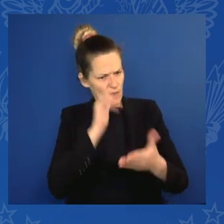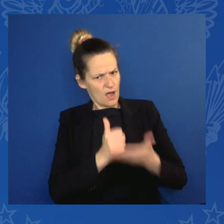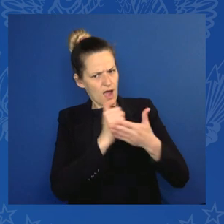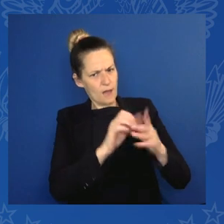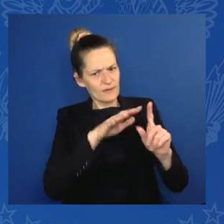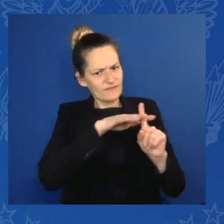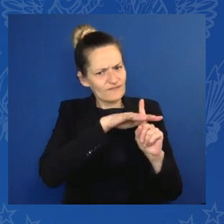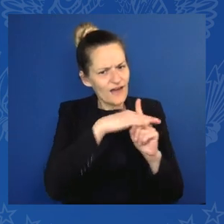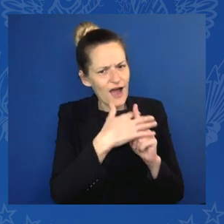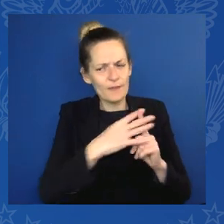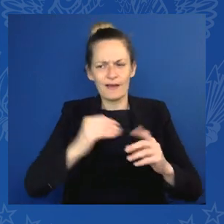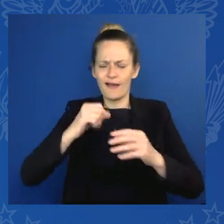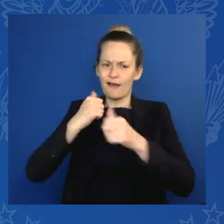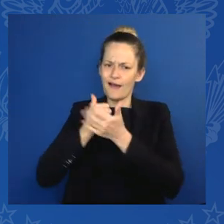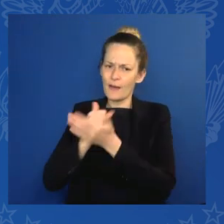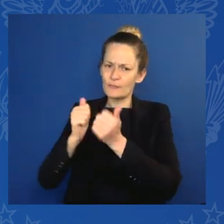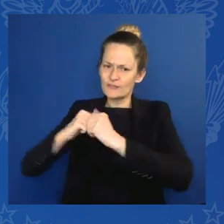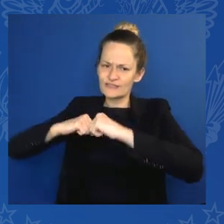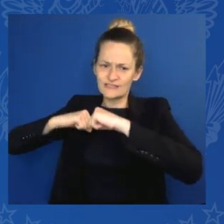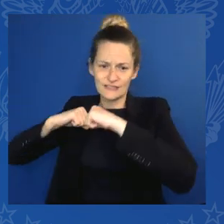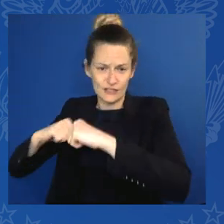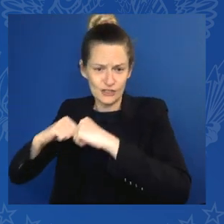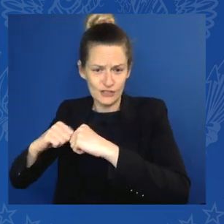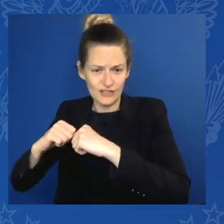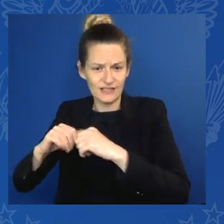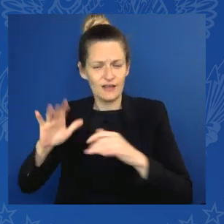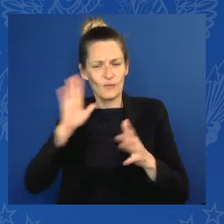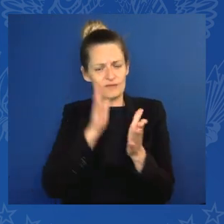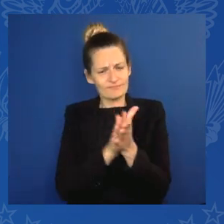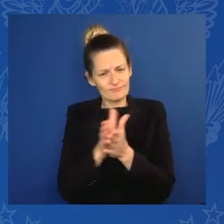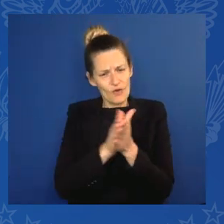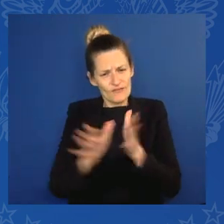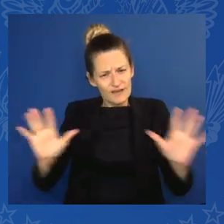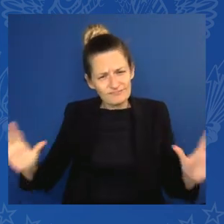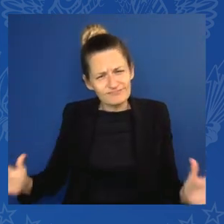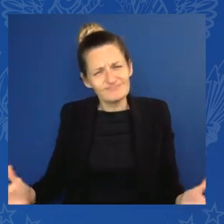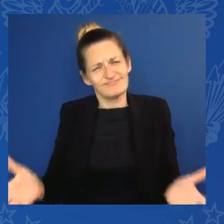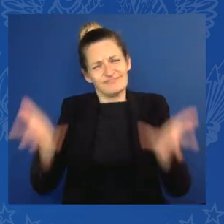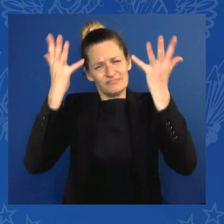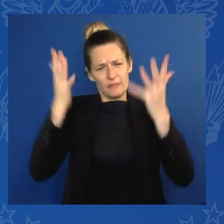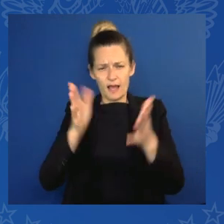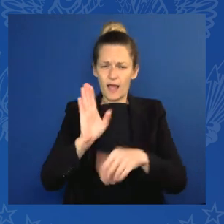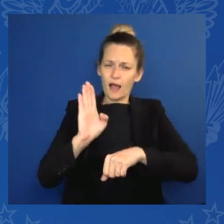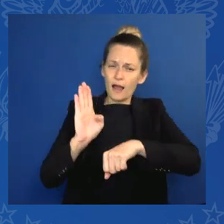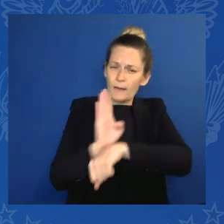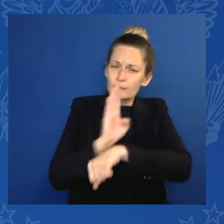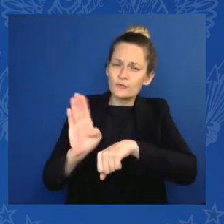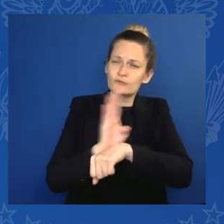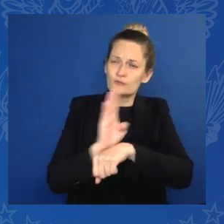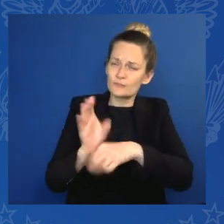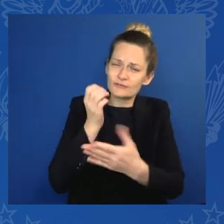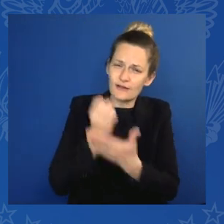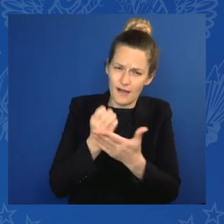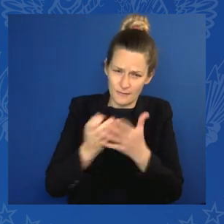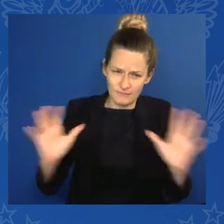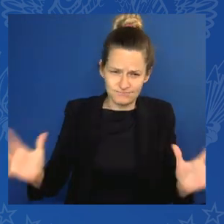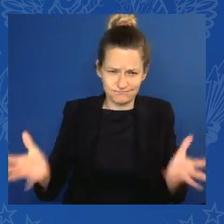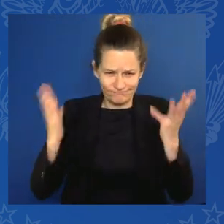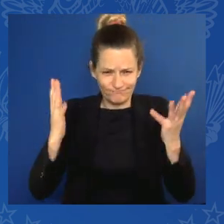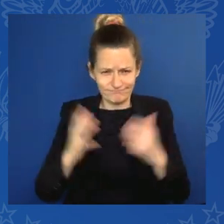like. On our side, Europe's response to the world's investment gap is global gateway.